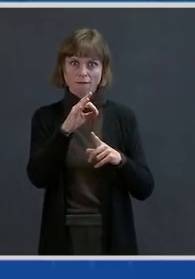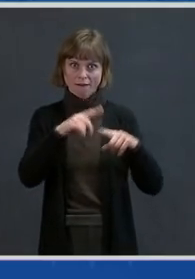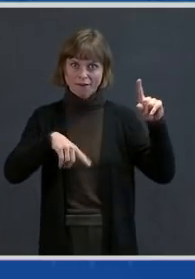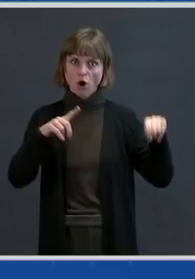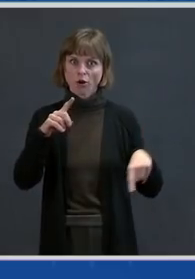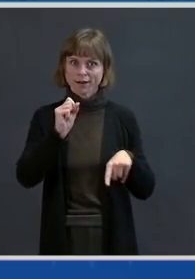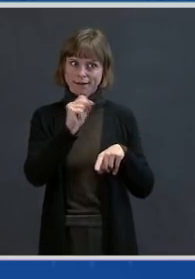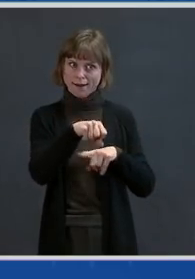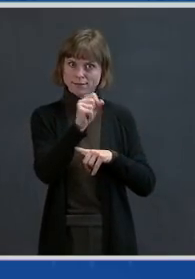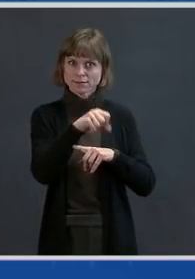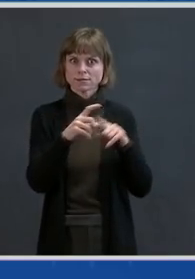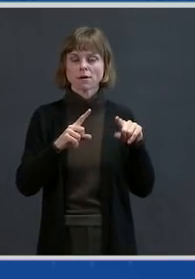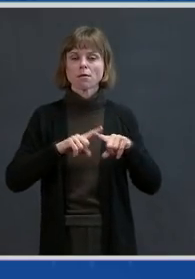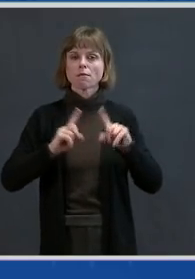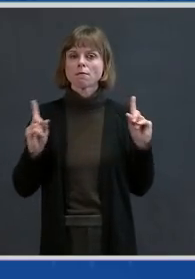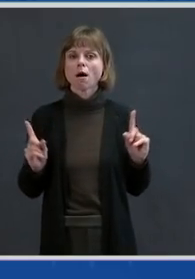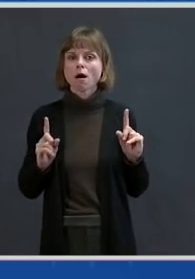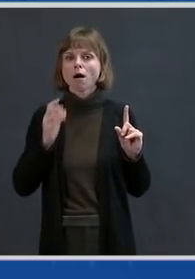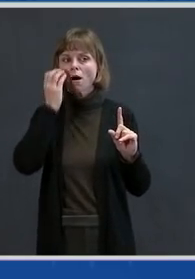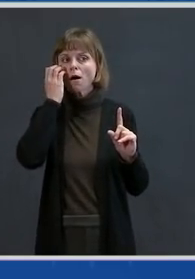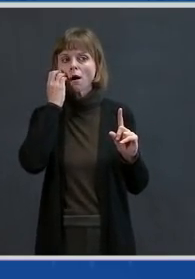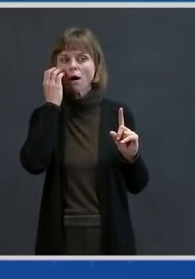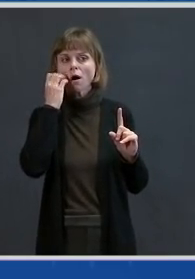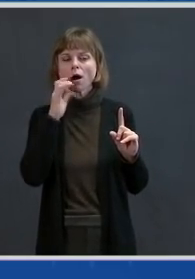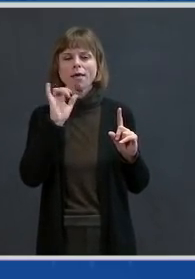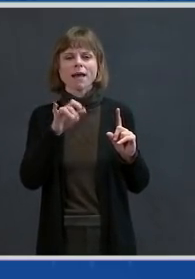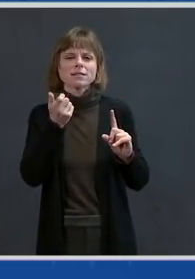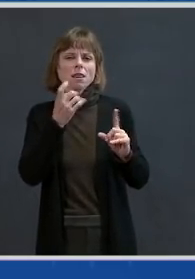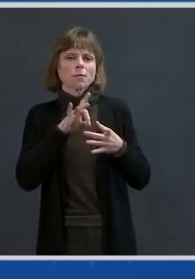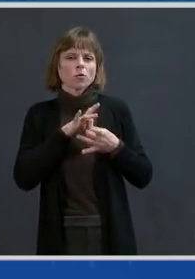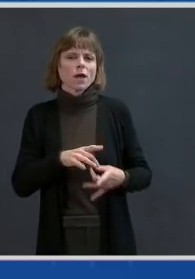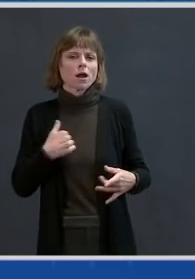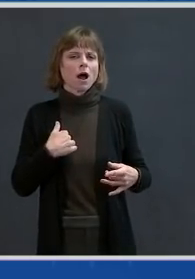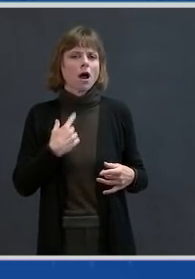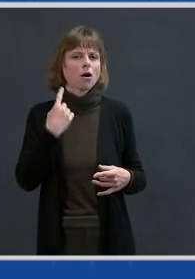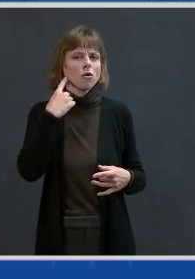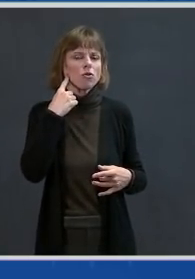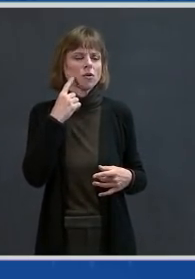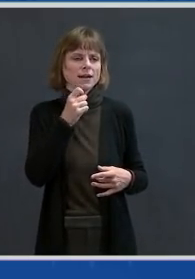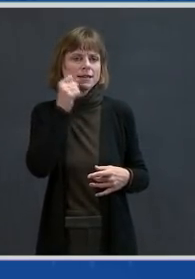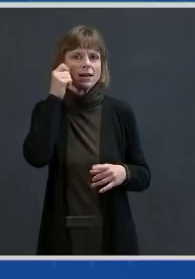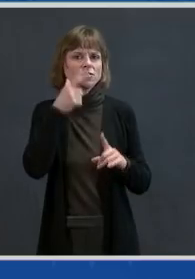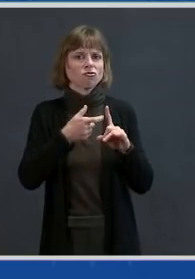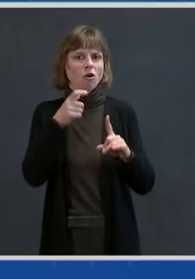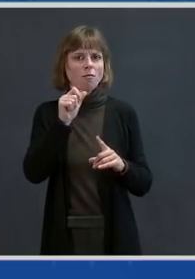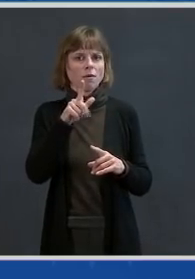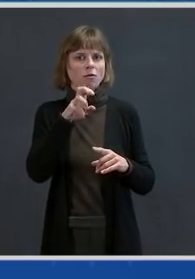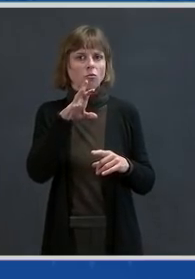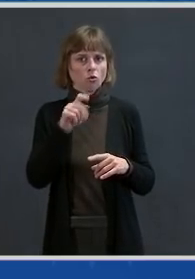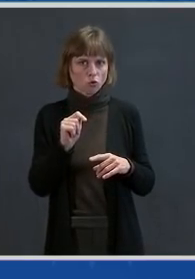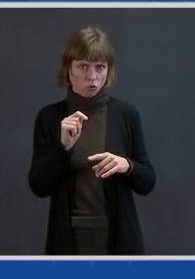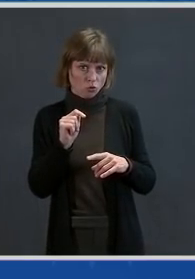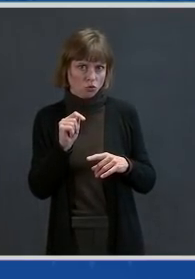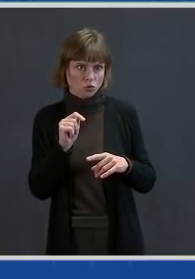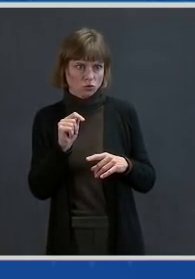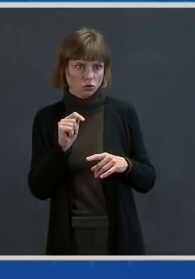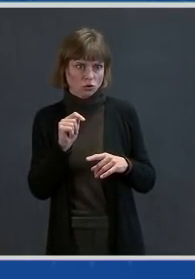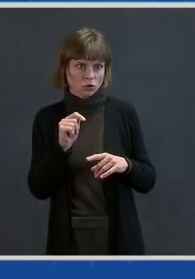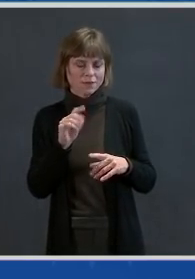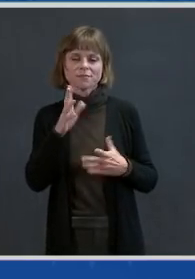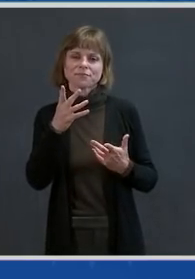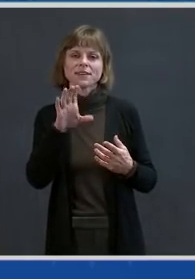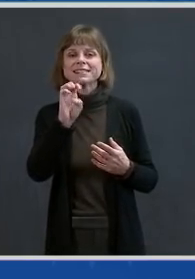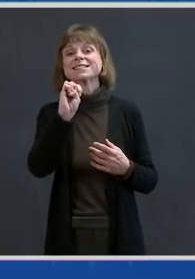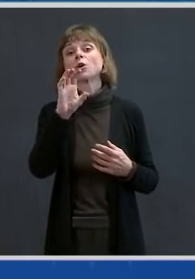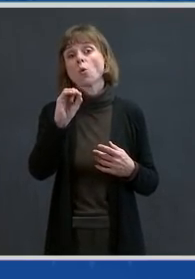somewhat indirectly with what we heard yesterday from Albert Borla, who is the CEO of